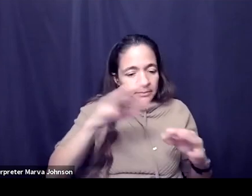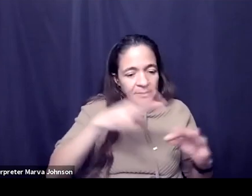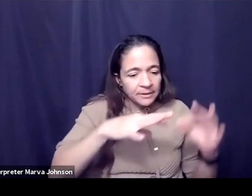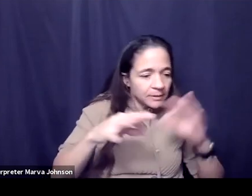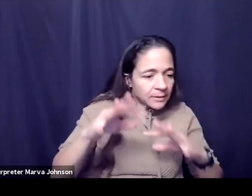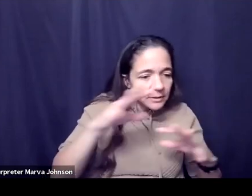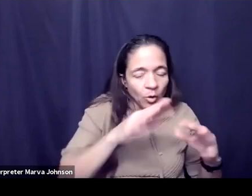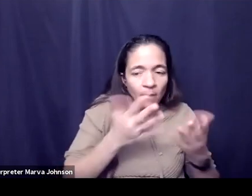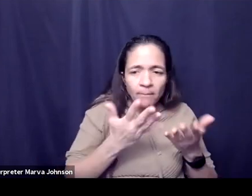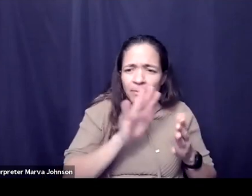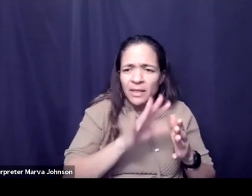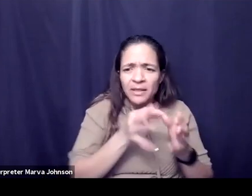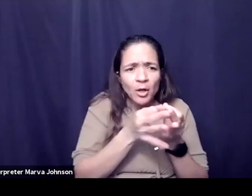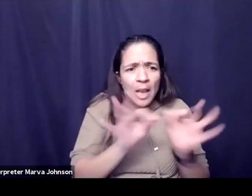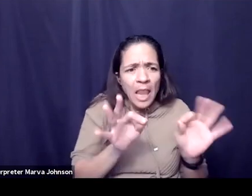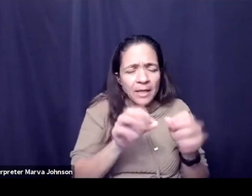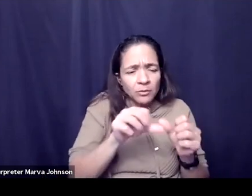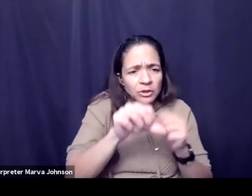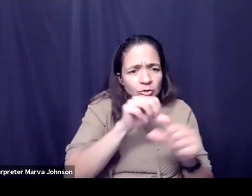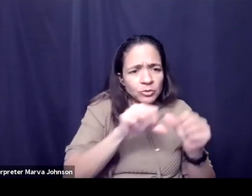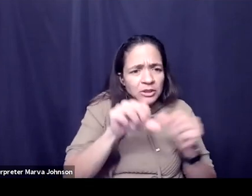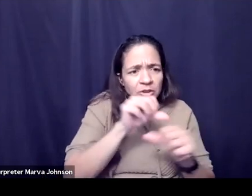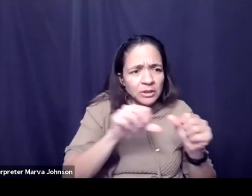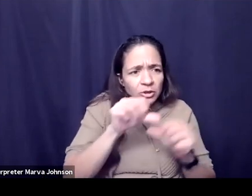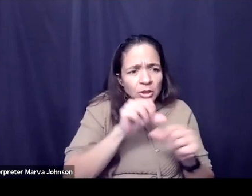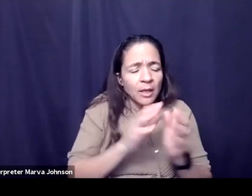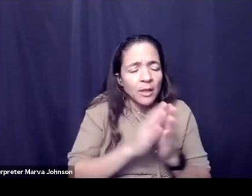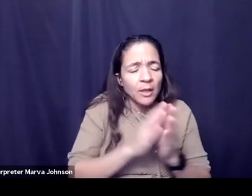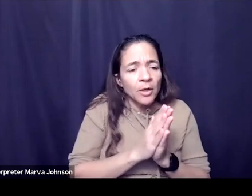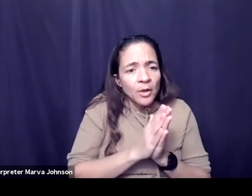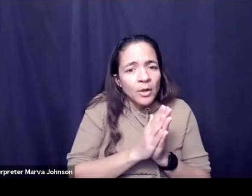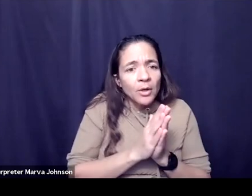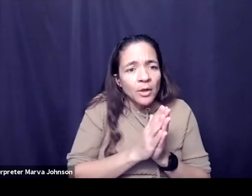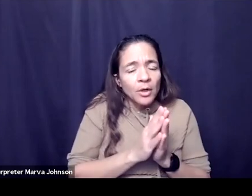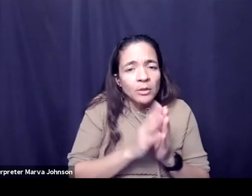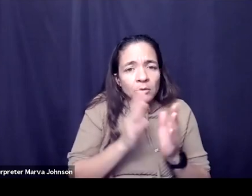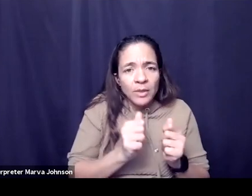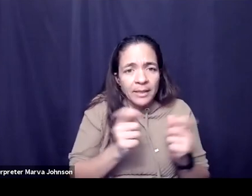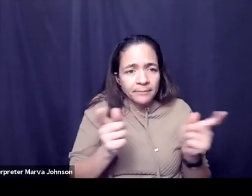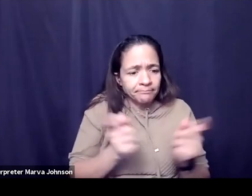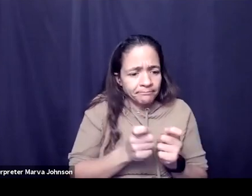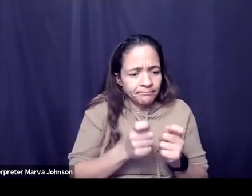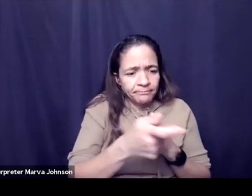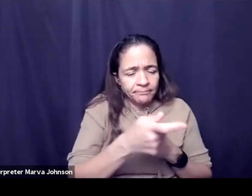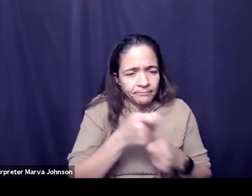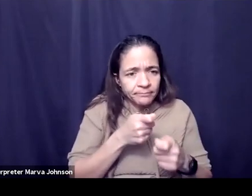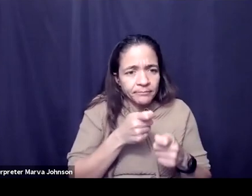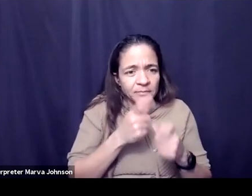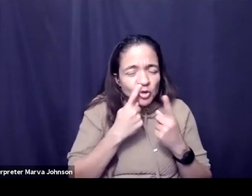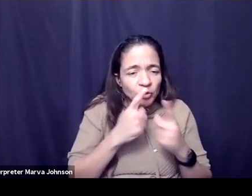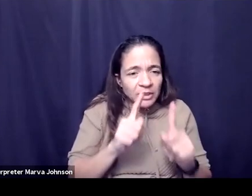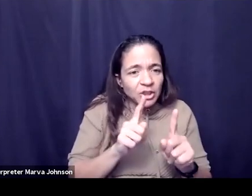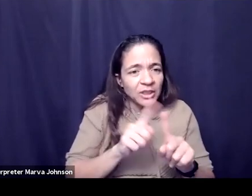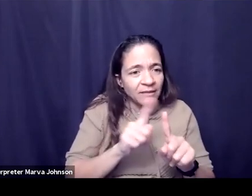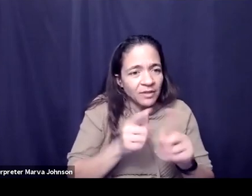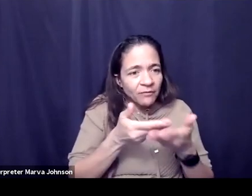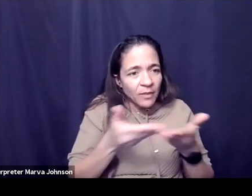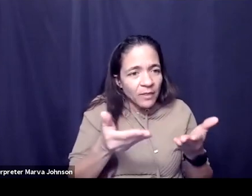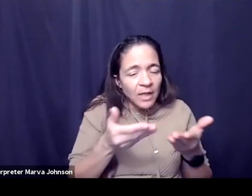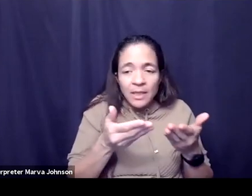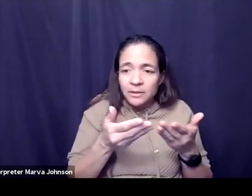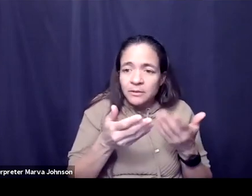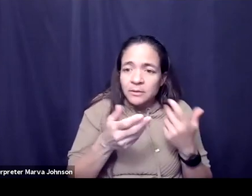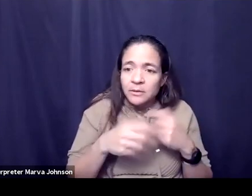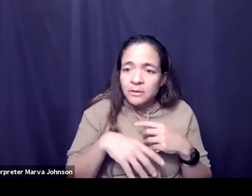another um that can be channeled to achieve things and accomplish things and it's it's this tightrope right where it's this